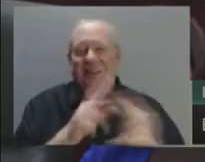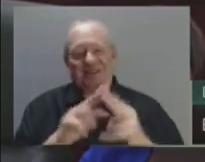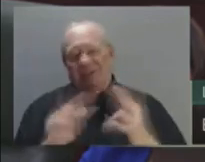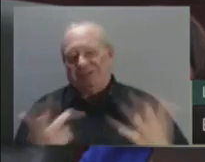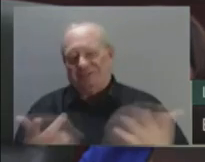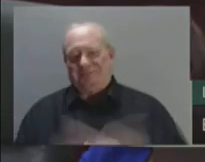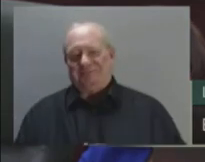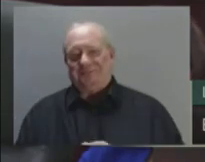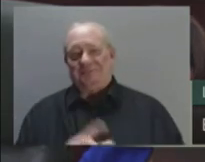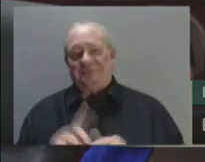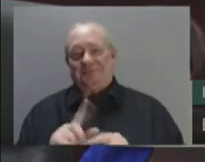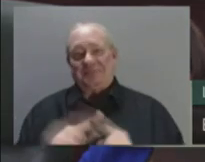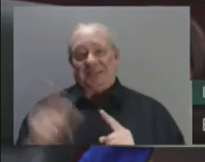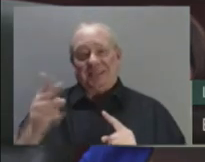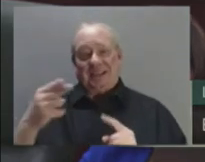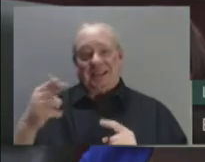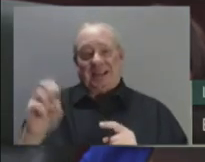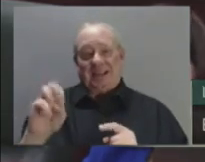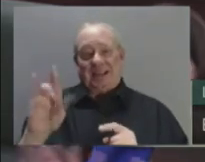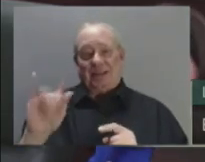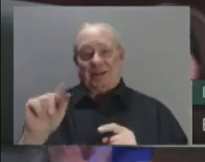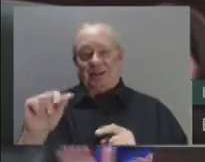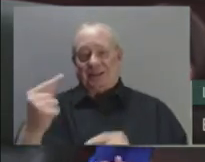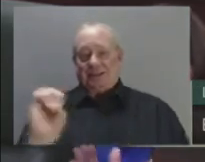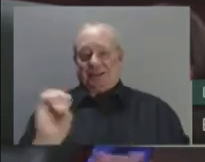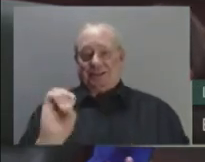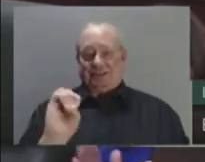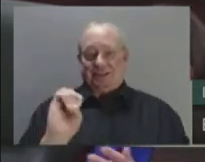fund and debt repayment is given first priority.